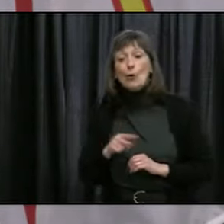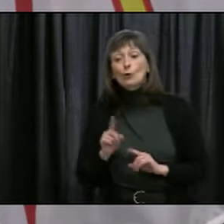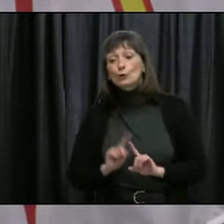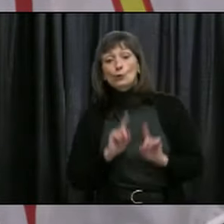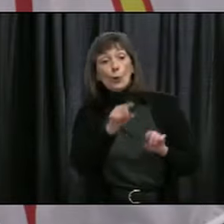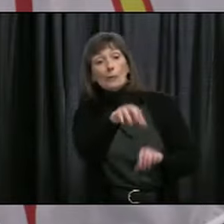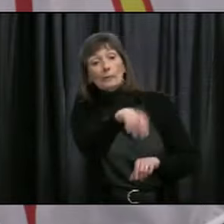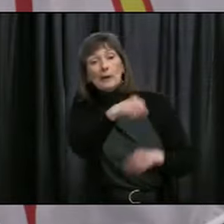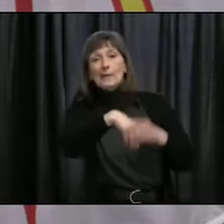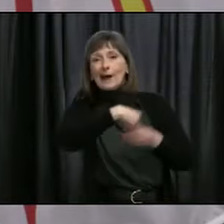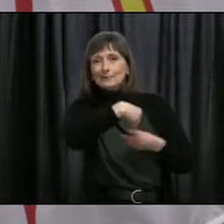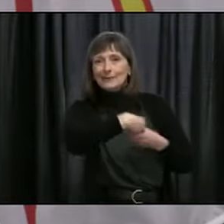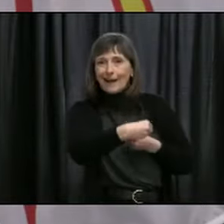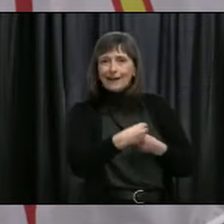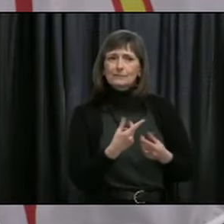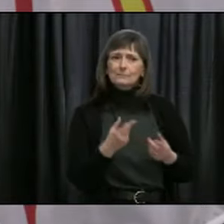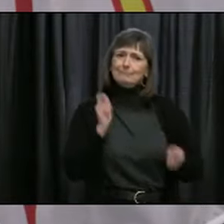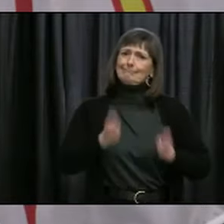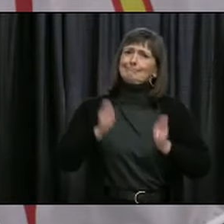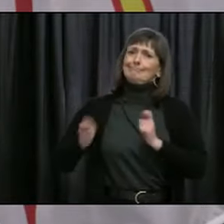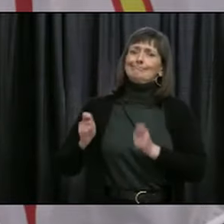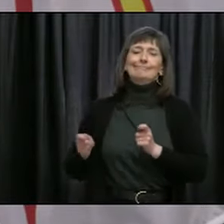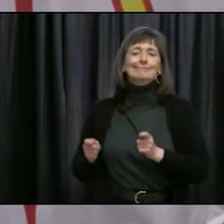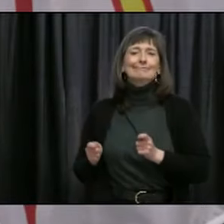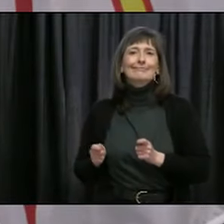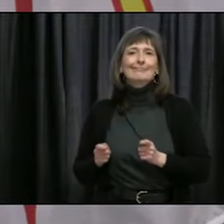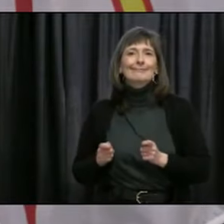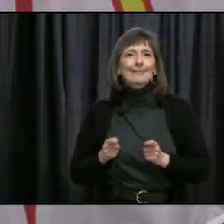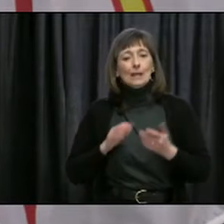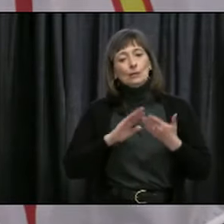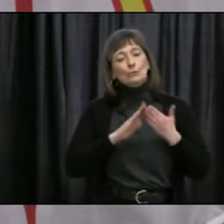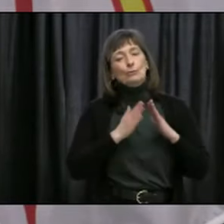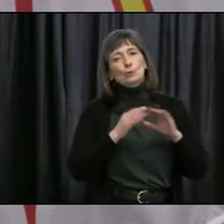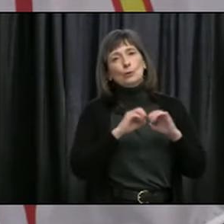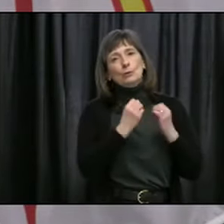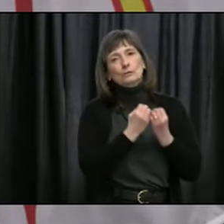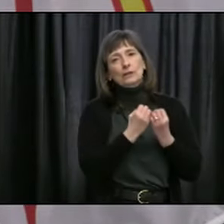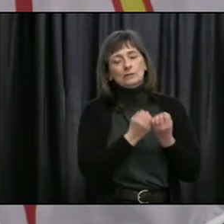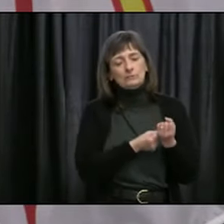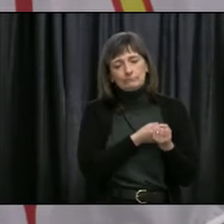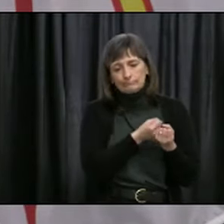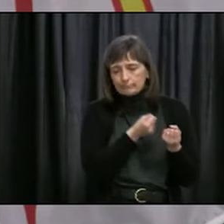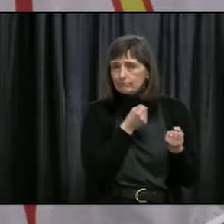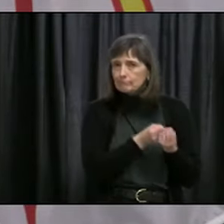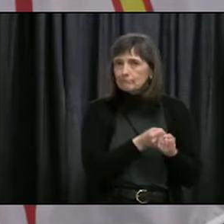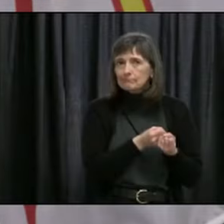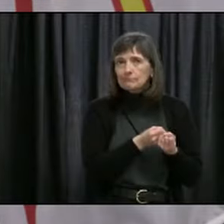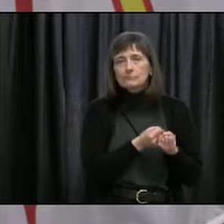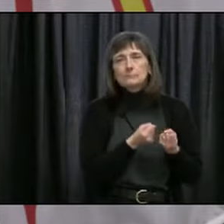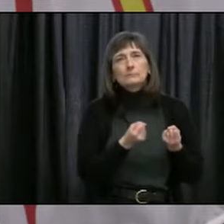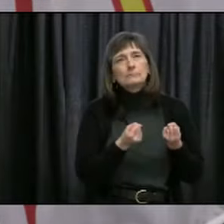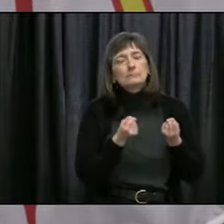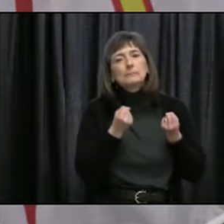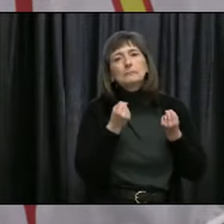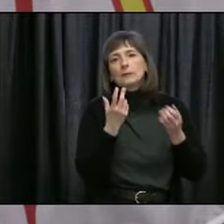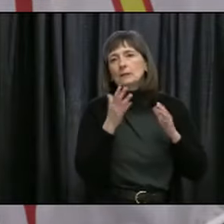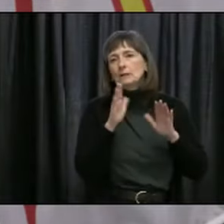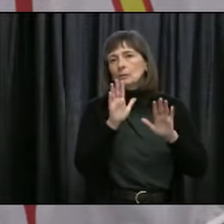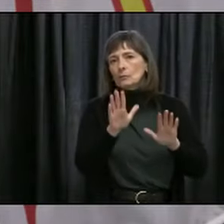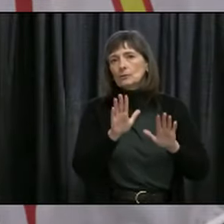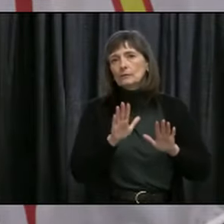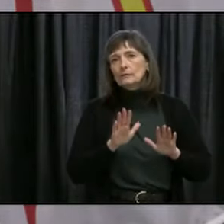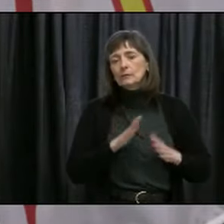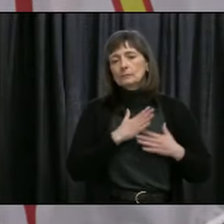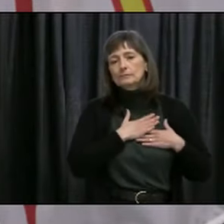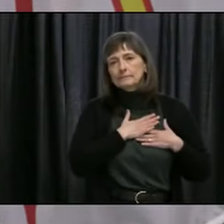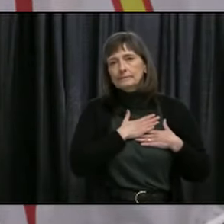Community groups are supporting our most vulnerable people, and we have been witness to so many wonderful acts